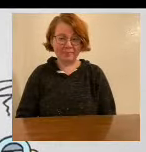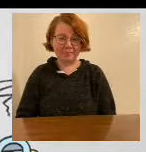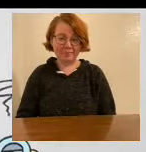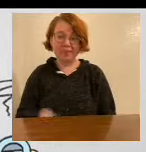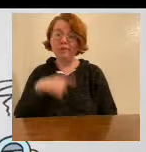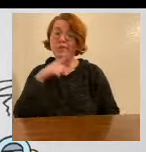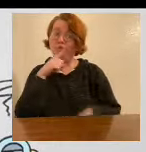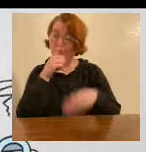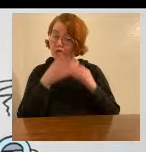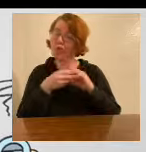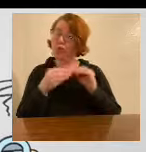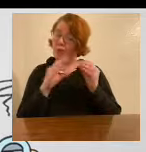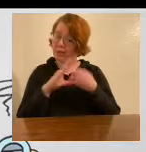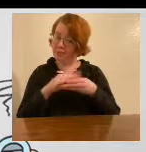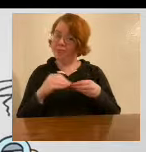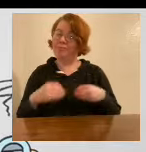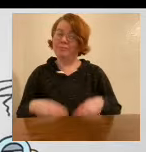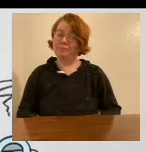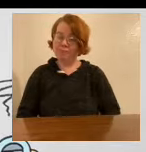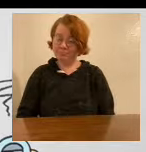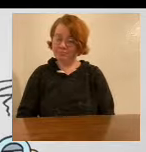True story.